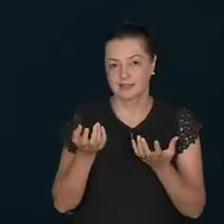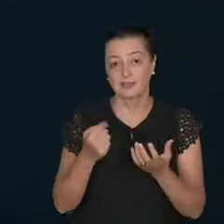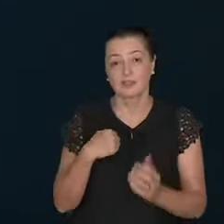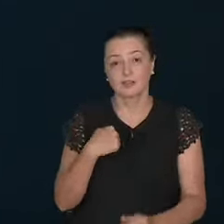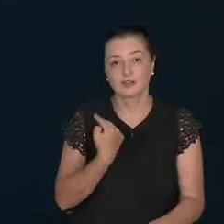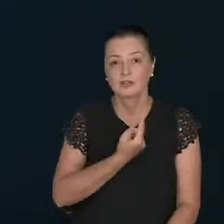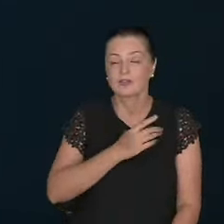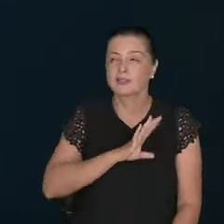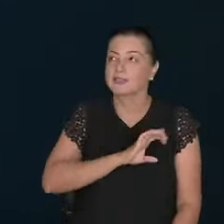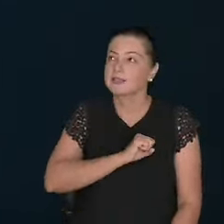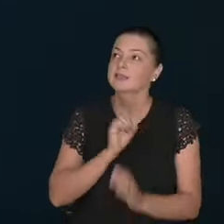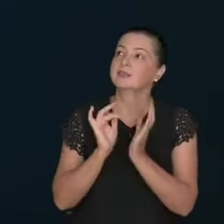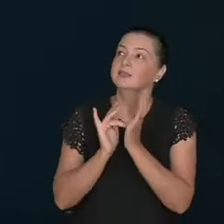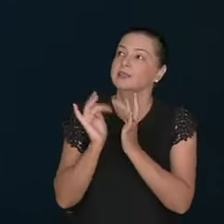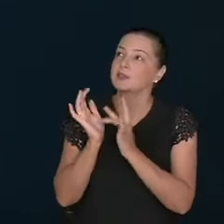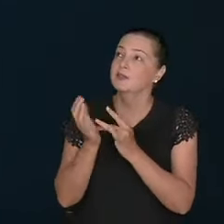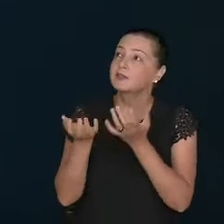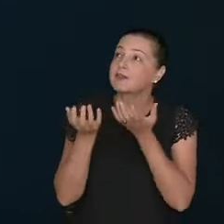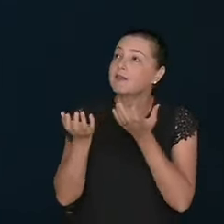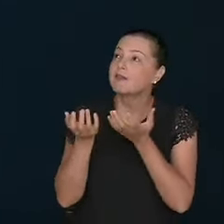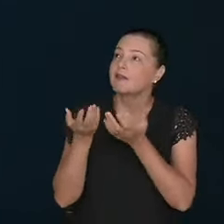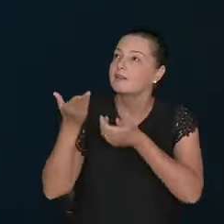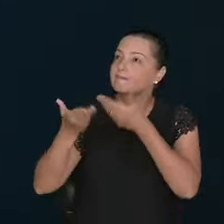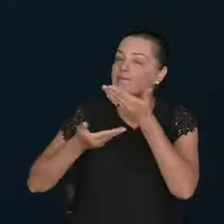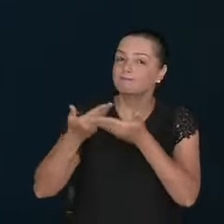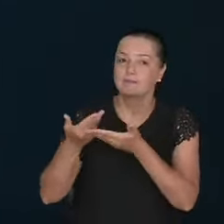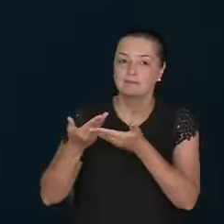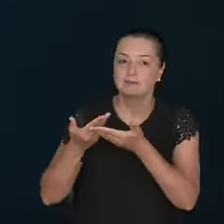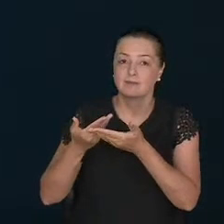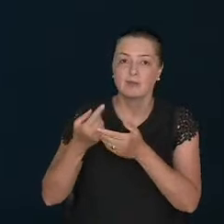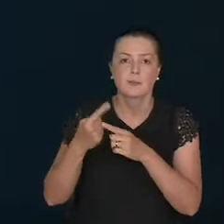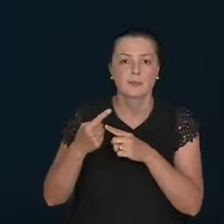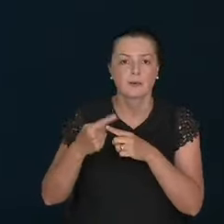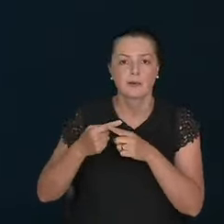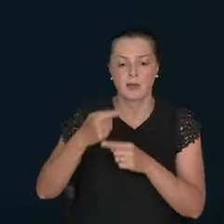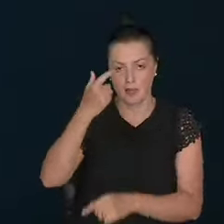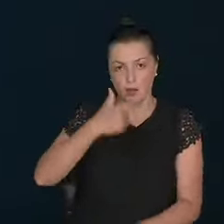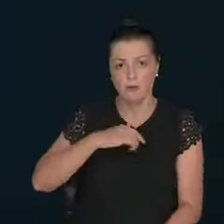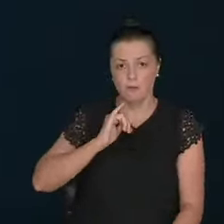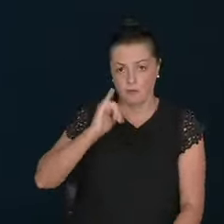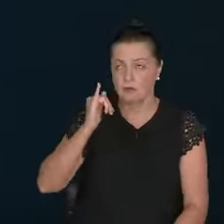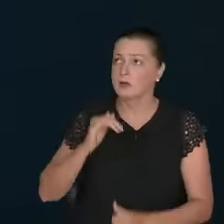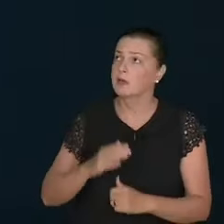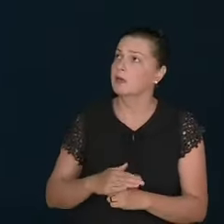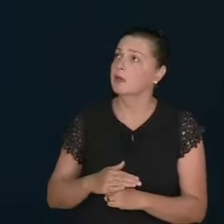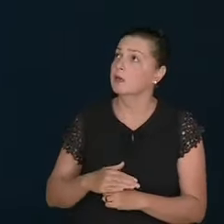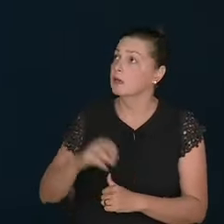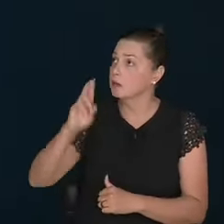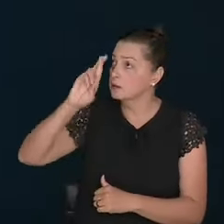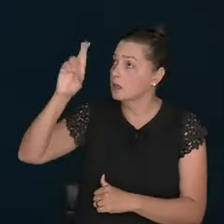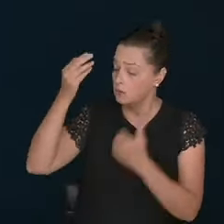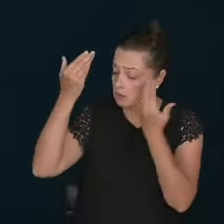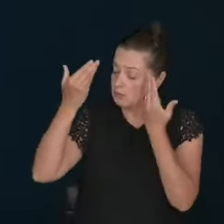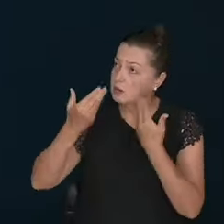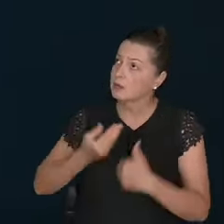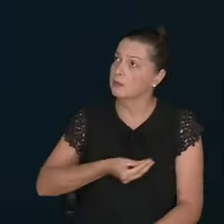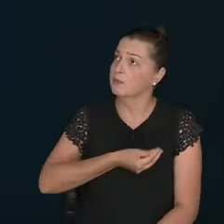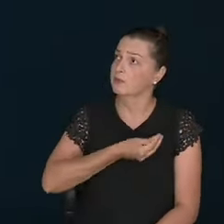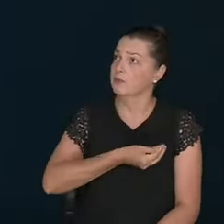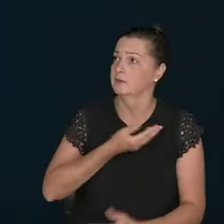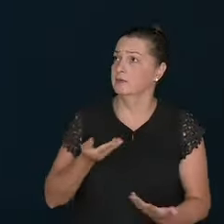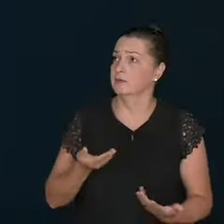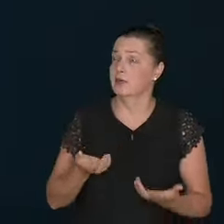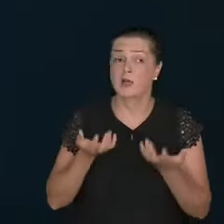Lord Jesus. We want to please him. Because. I. I offered myself. I offered my life. I